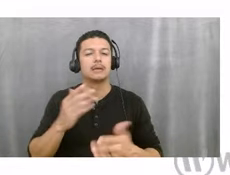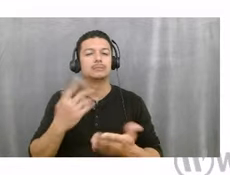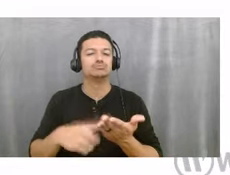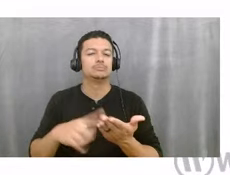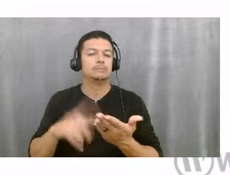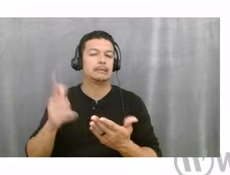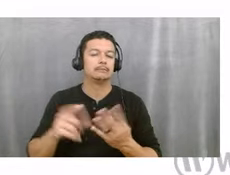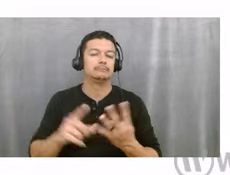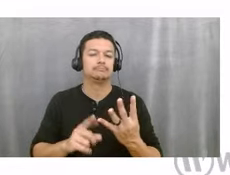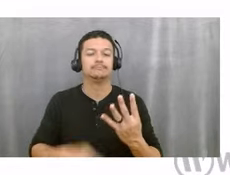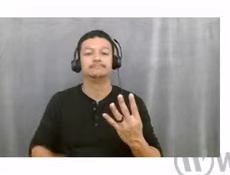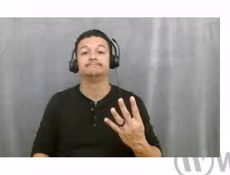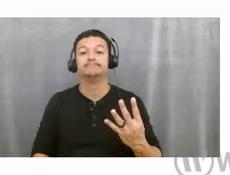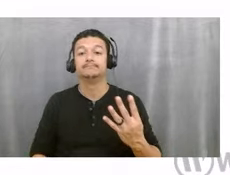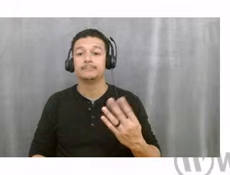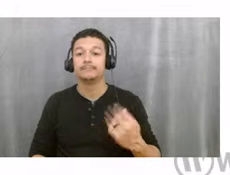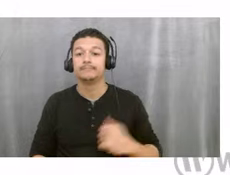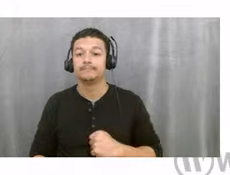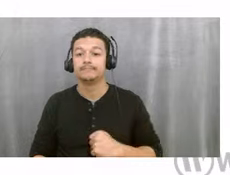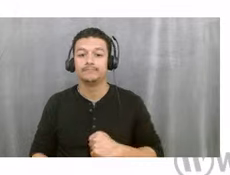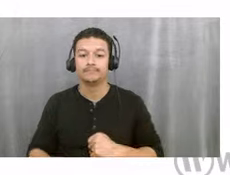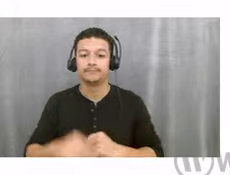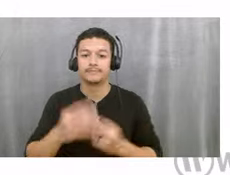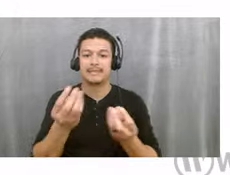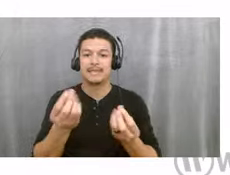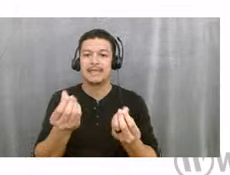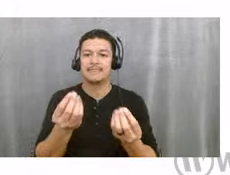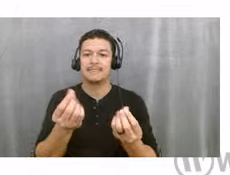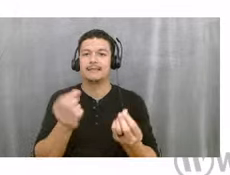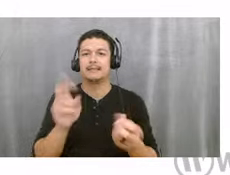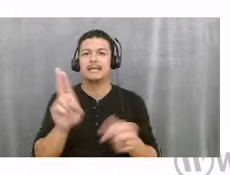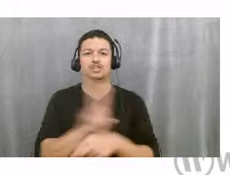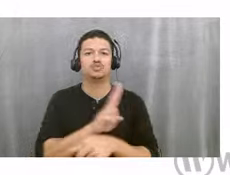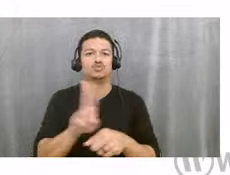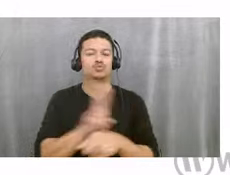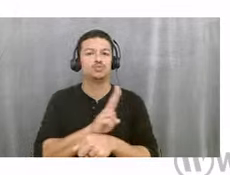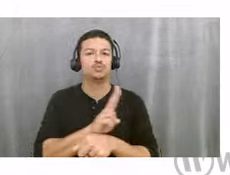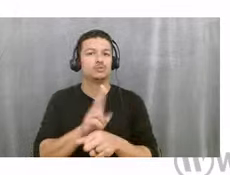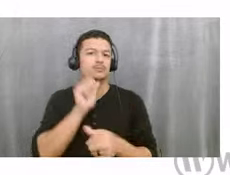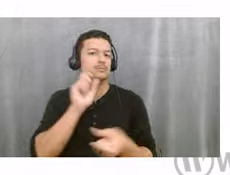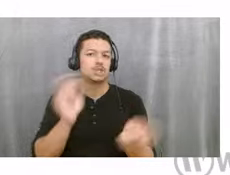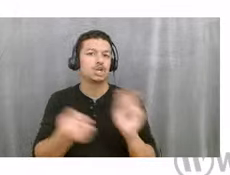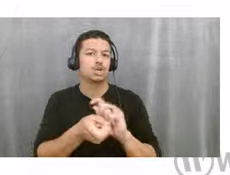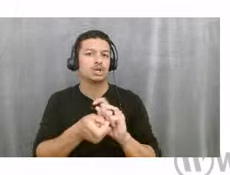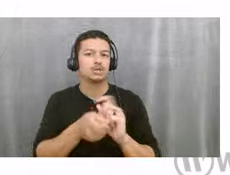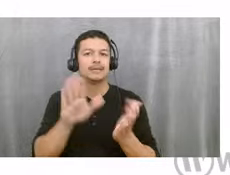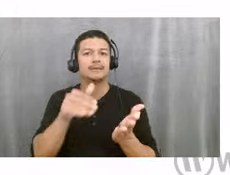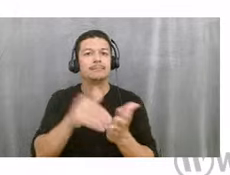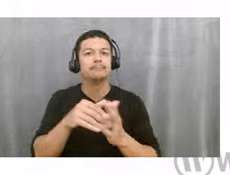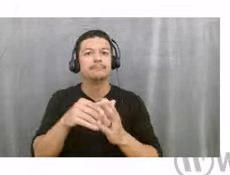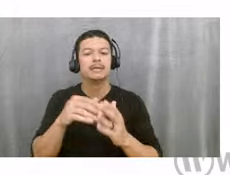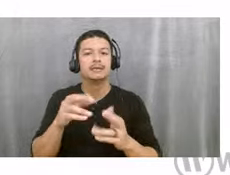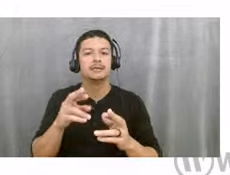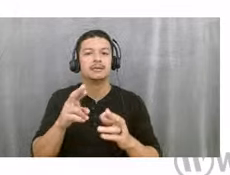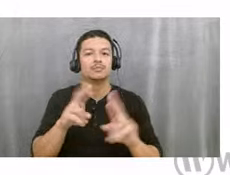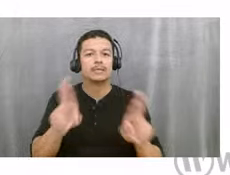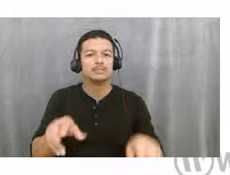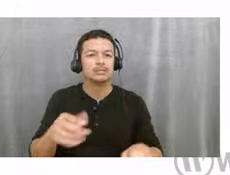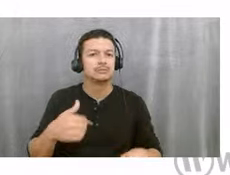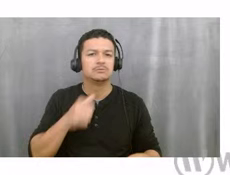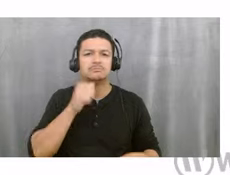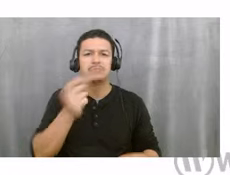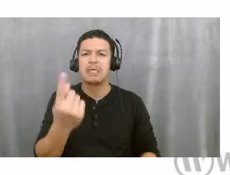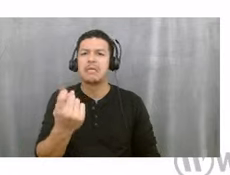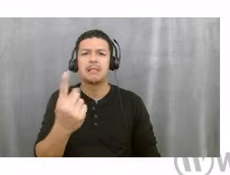The land use, we're not changing the land use. So the, the future land use designation is a medium residential, which allows up to 11 units per acre. We're not asking to change that.